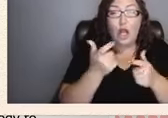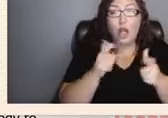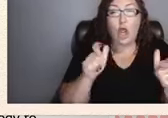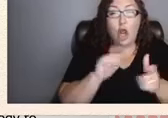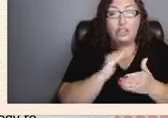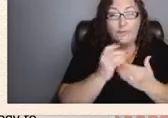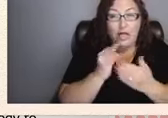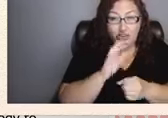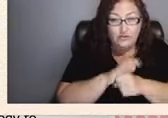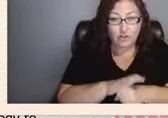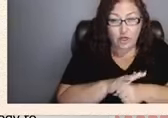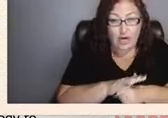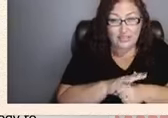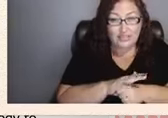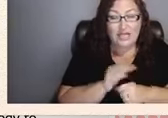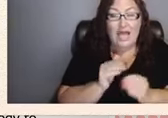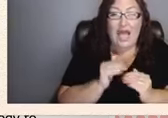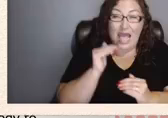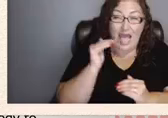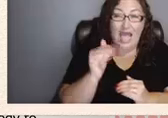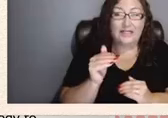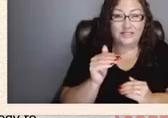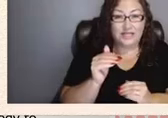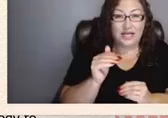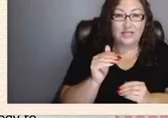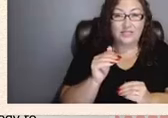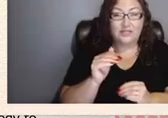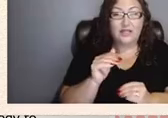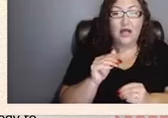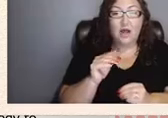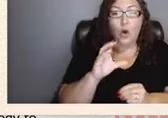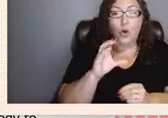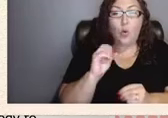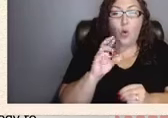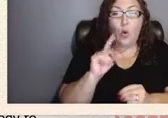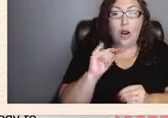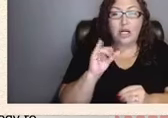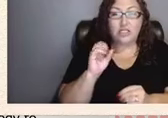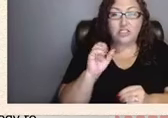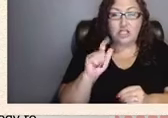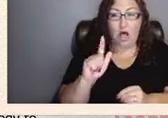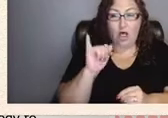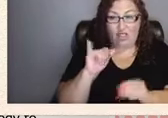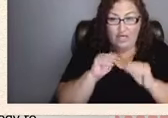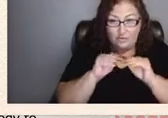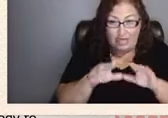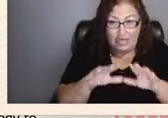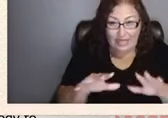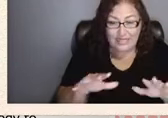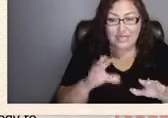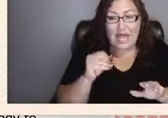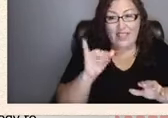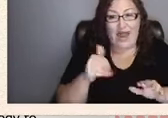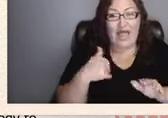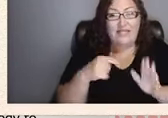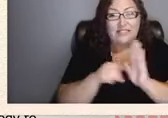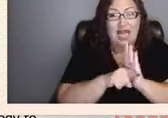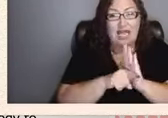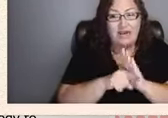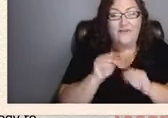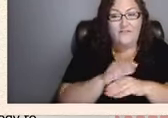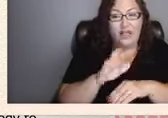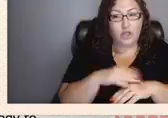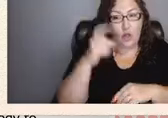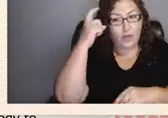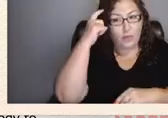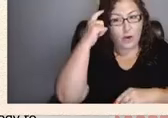excess cortisol is released and this has negative effects on the brain damaging certain neurons